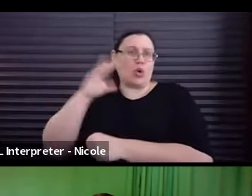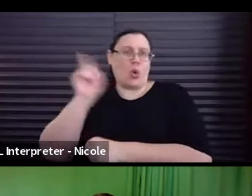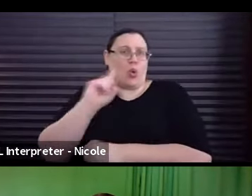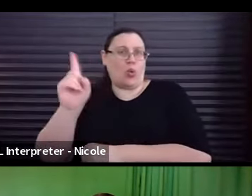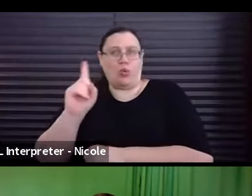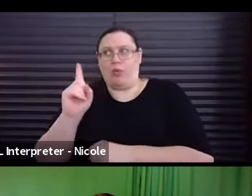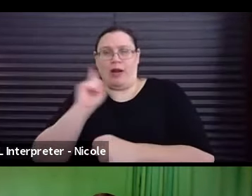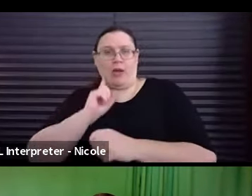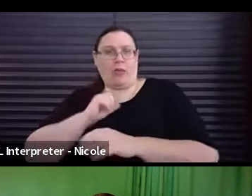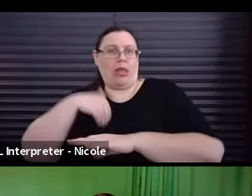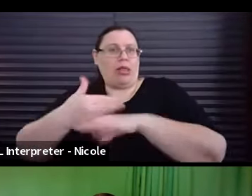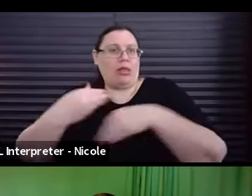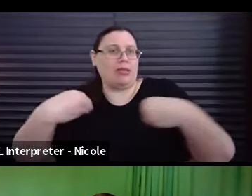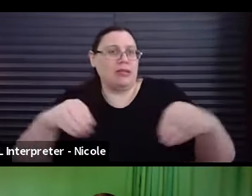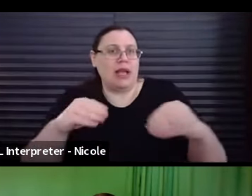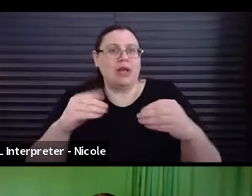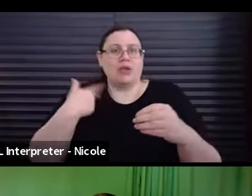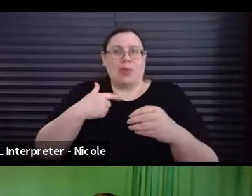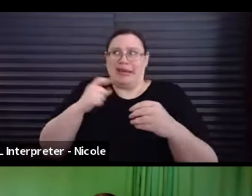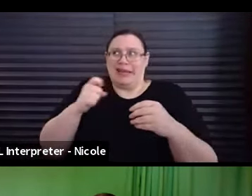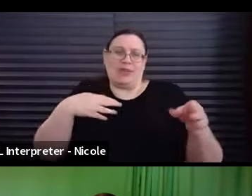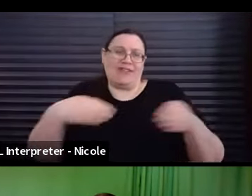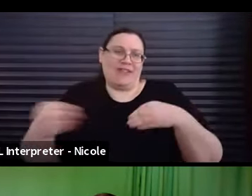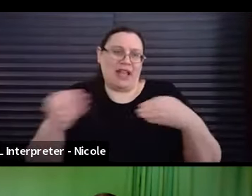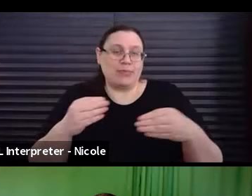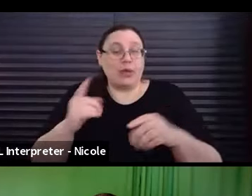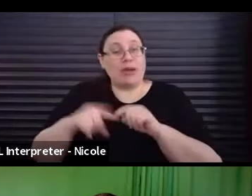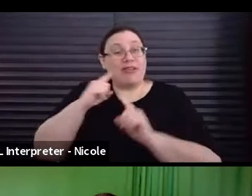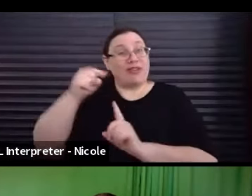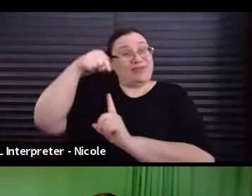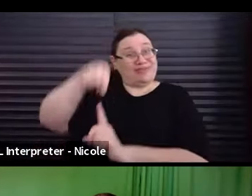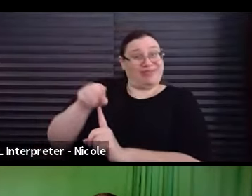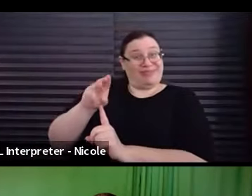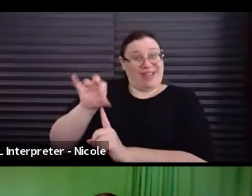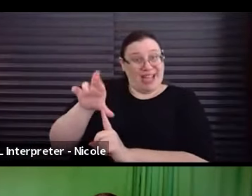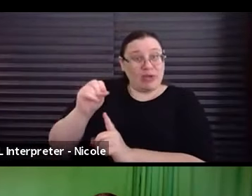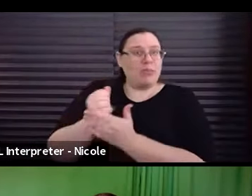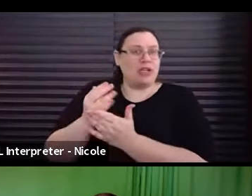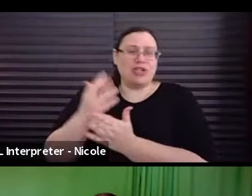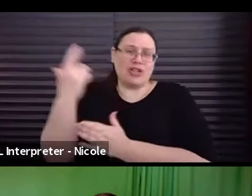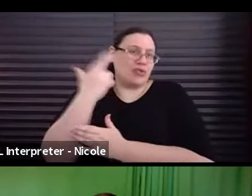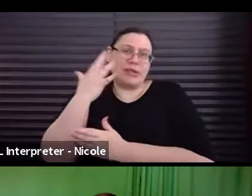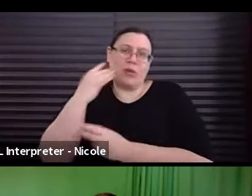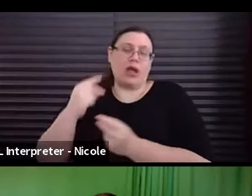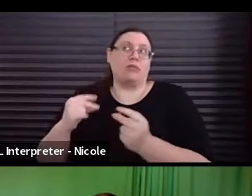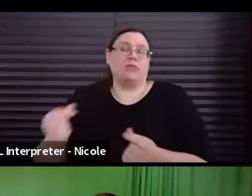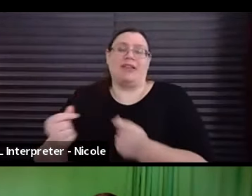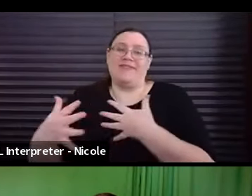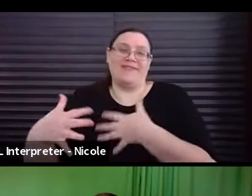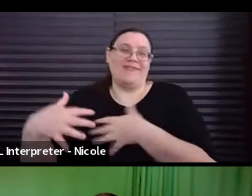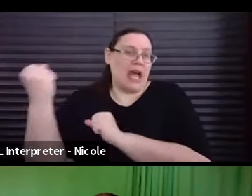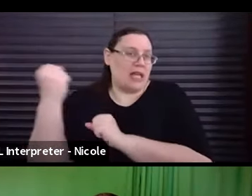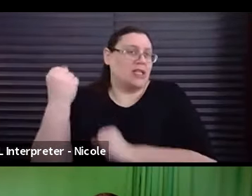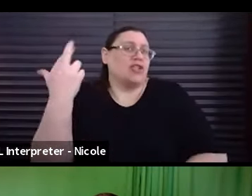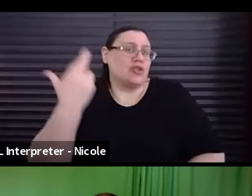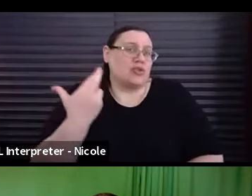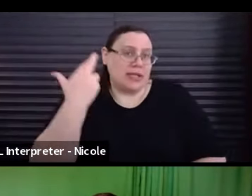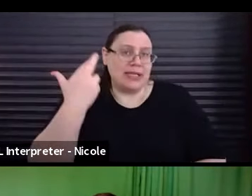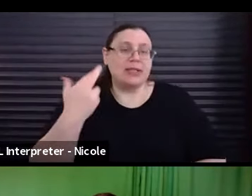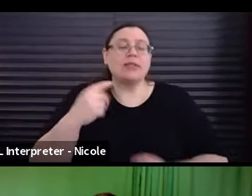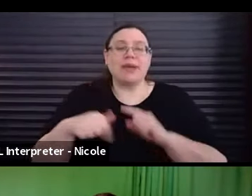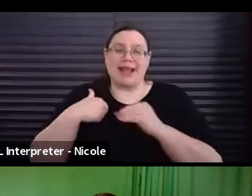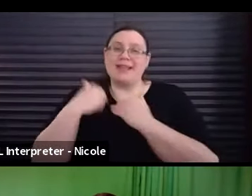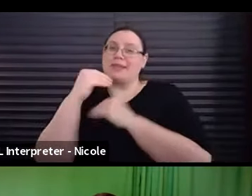that. And we need to be flexible in that. But in this particular, there's reasons it's so quick, so fast, but, um, there there's limitations.